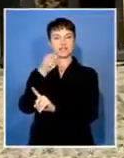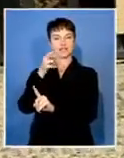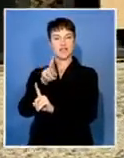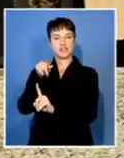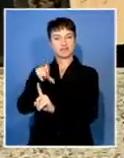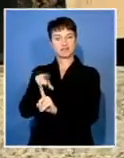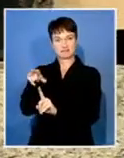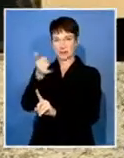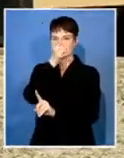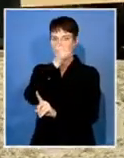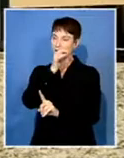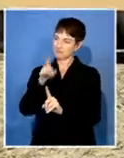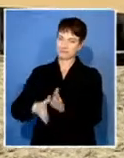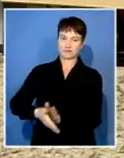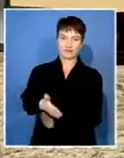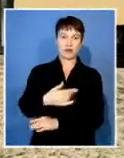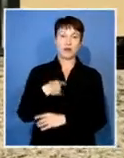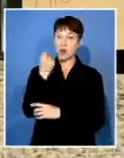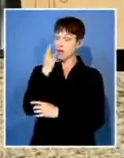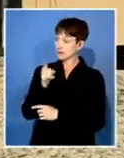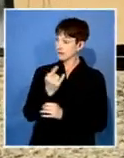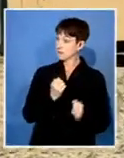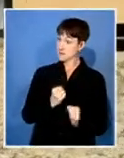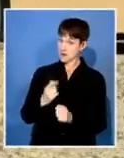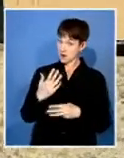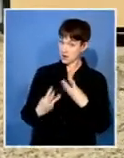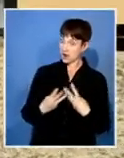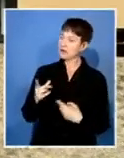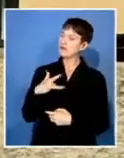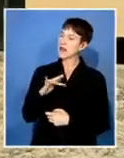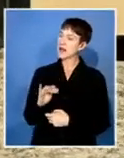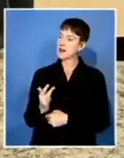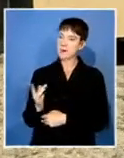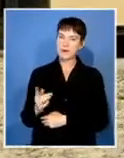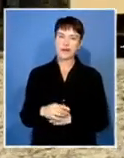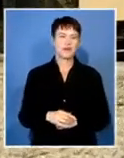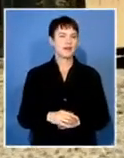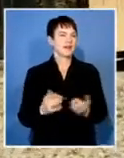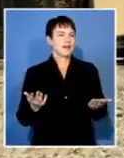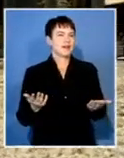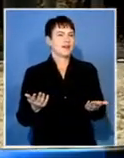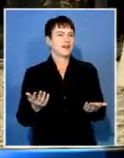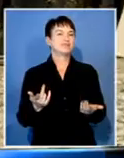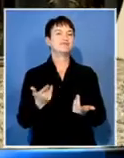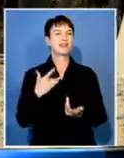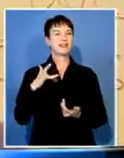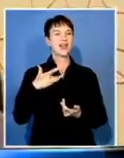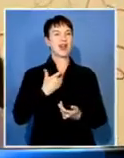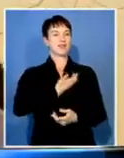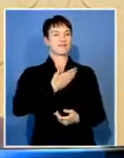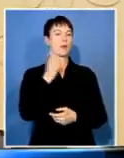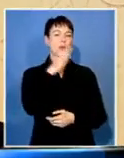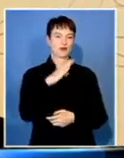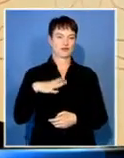understand that she's still working at your house. She is. How do you feel about that? It's just an uncomfortable situation.